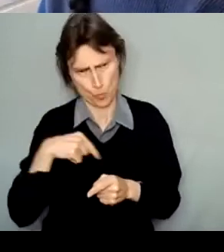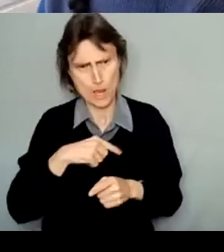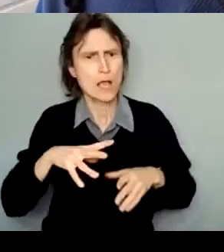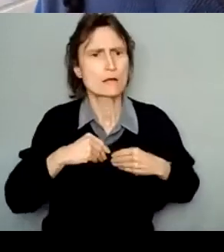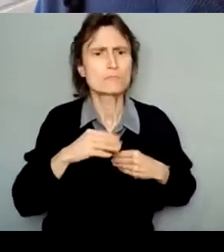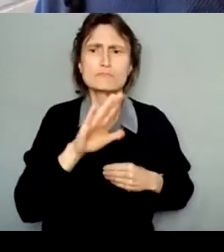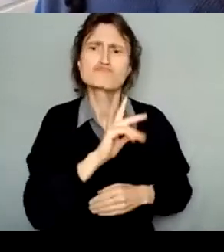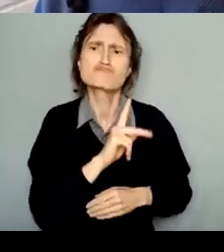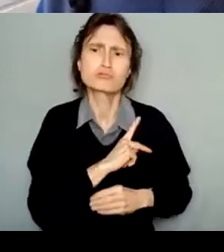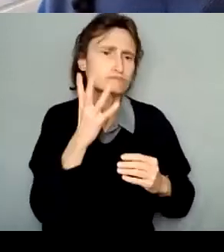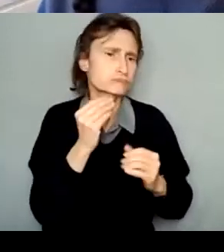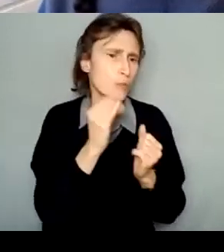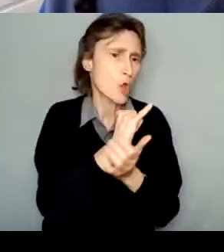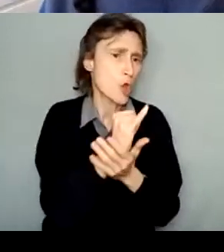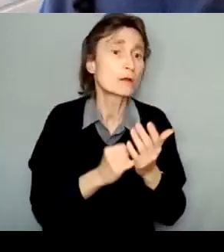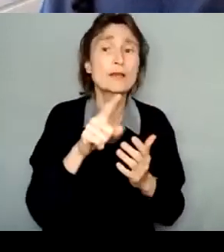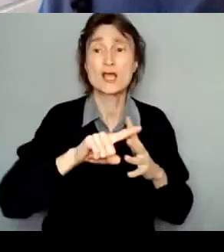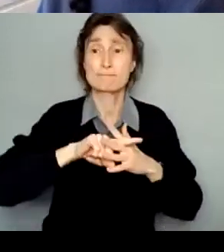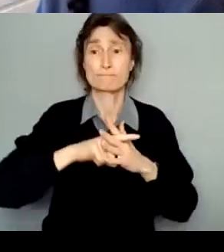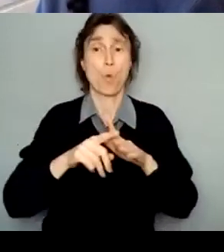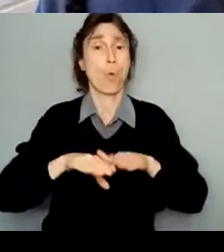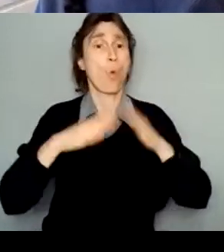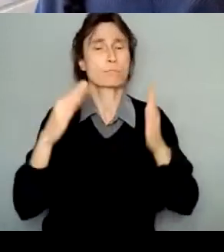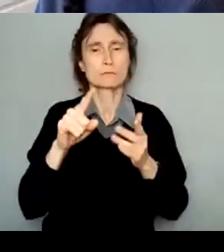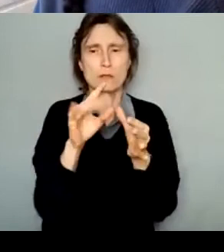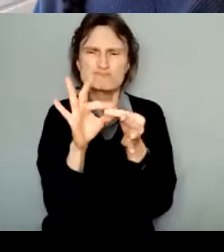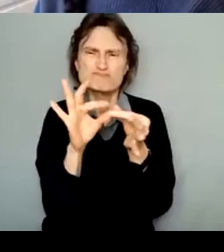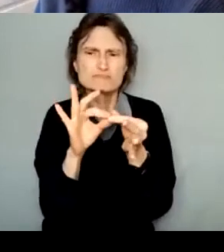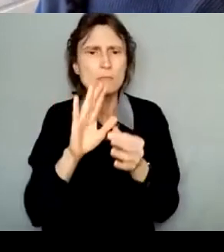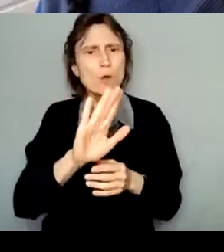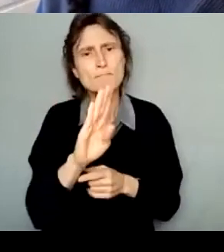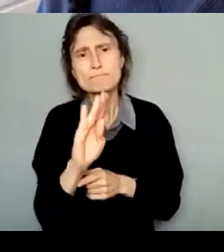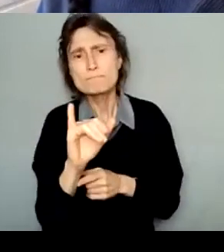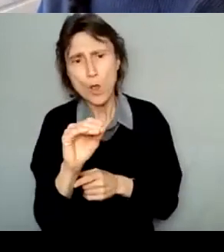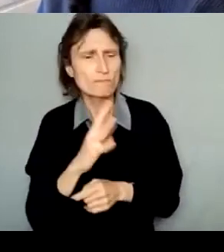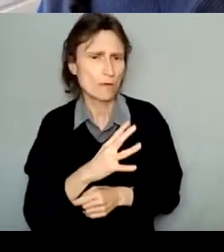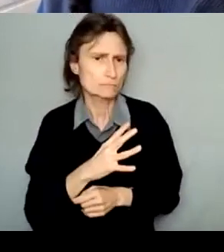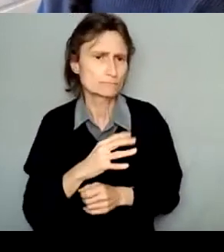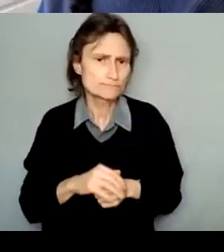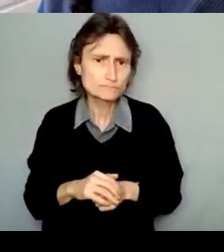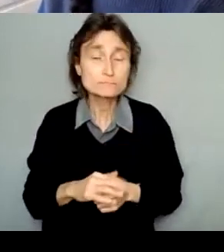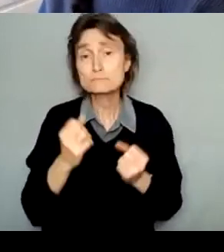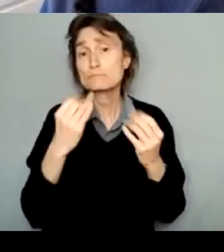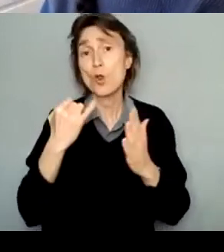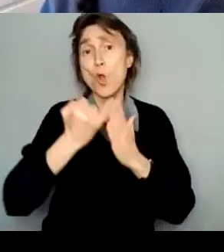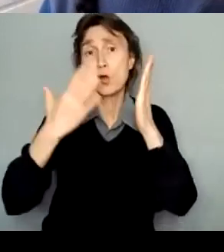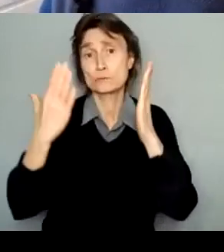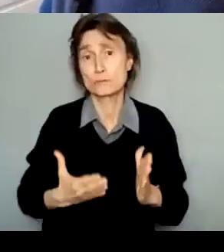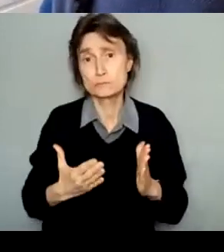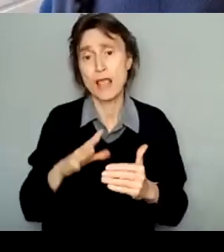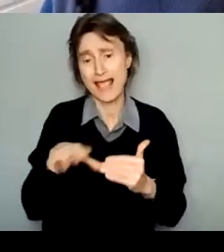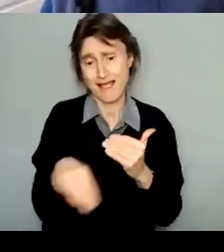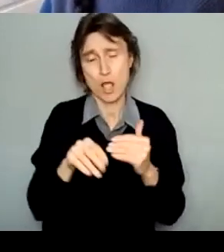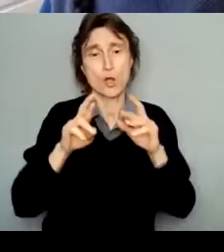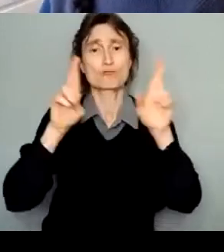bio or a blurb at the beginning is okay too. Many artists have their resumes available on their websites which might